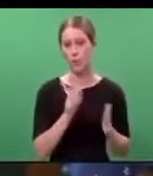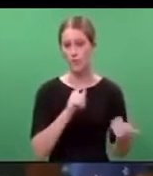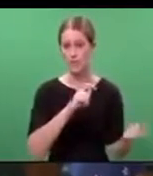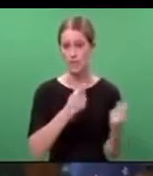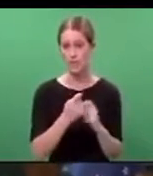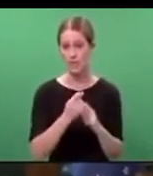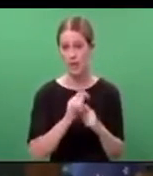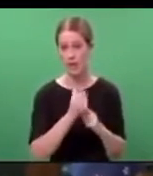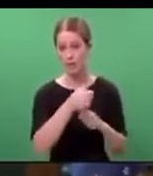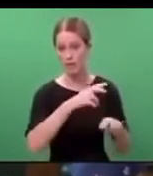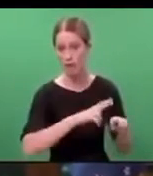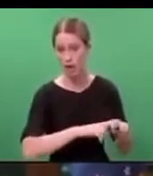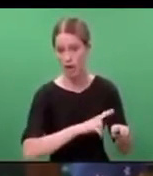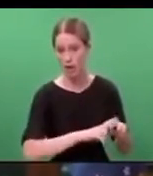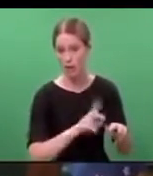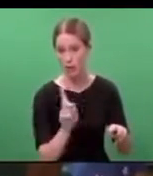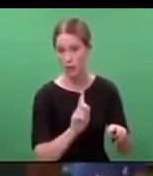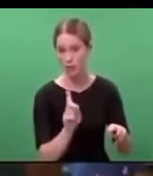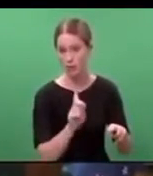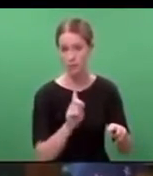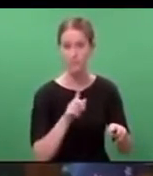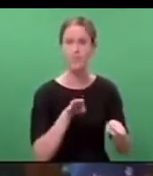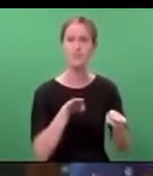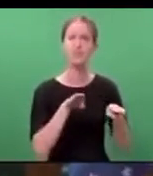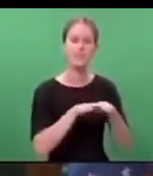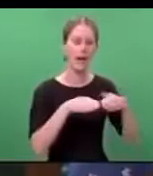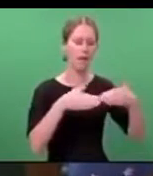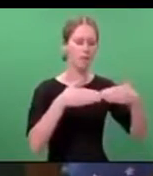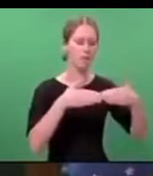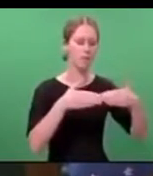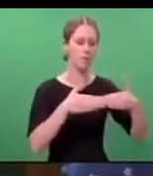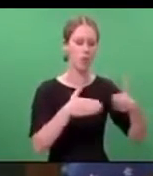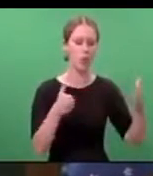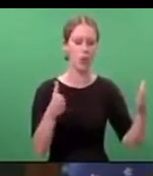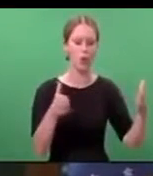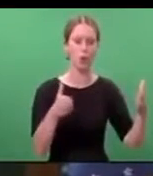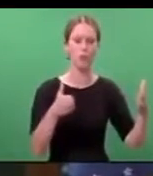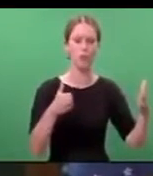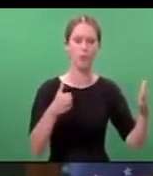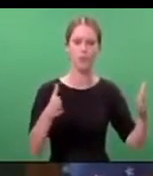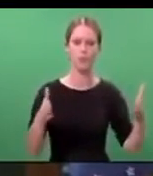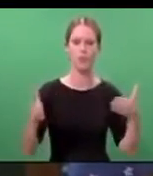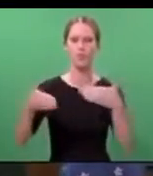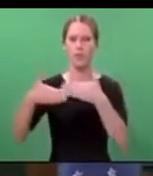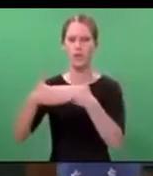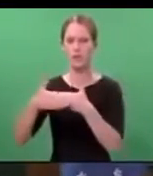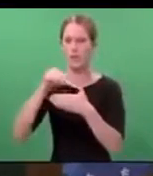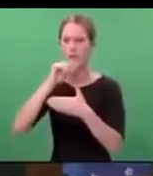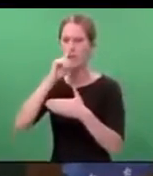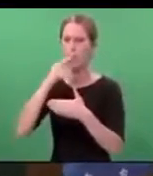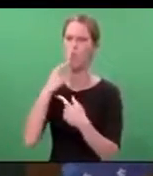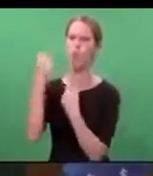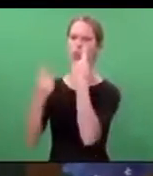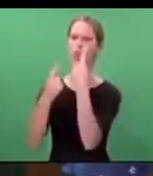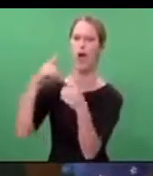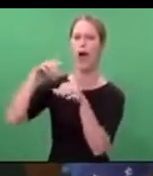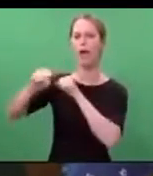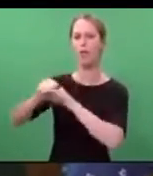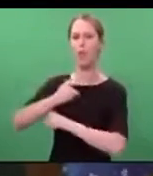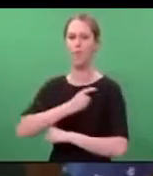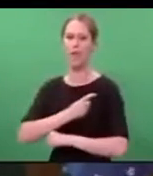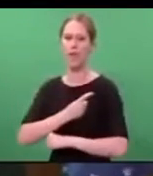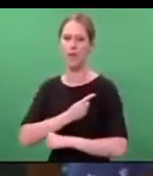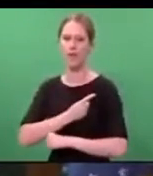the events of Friday is that this same door must close on all of those who espouse hate and fear.